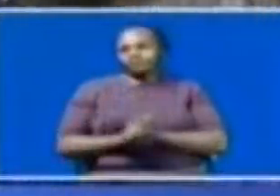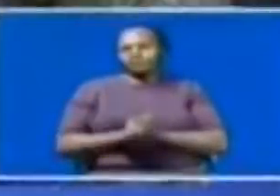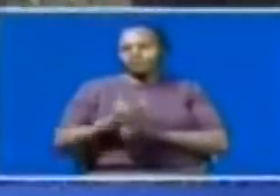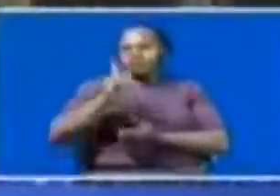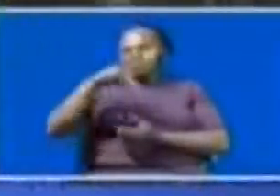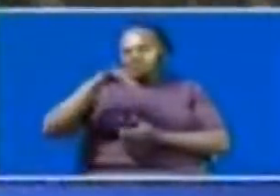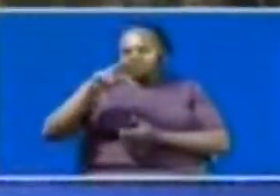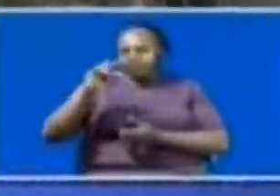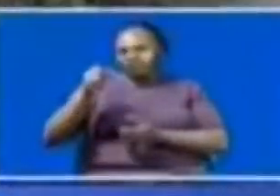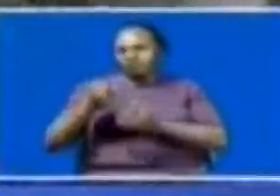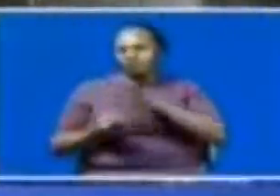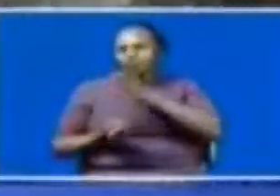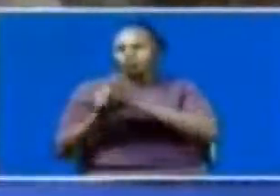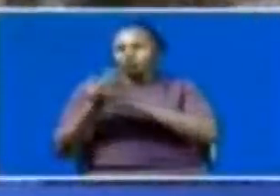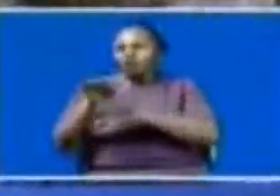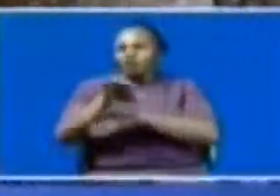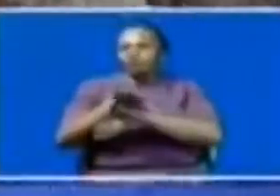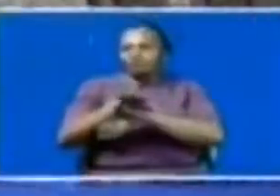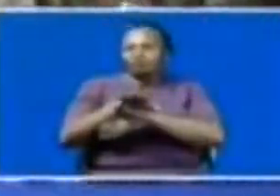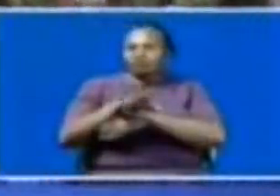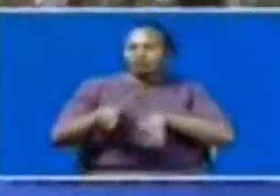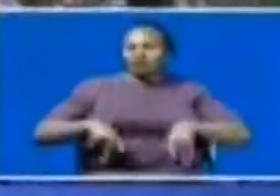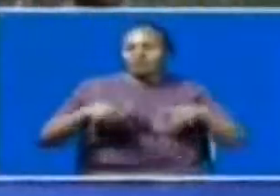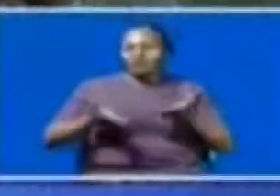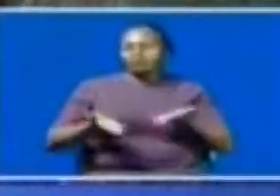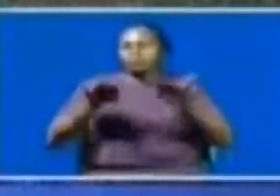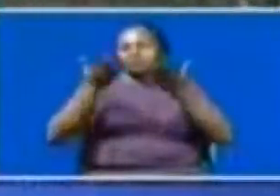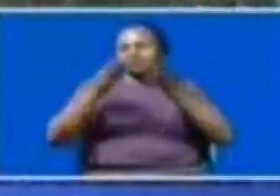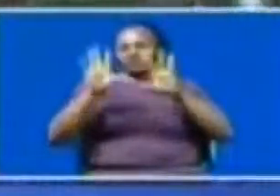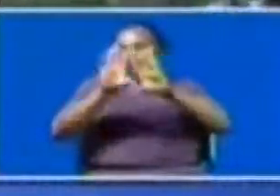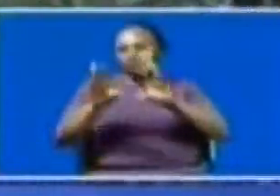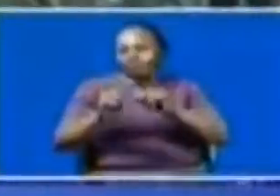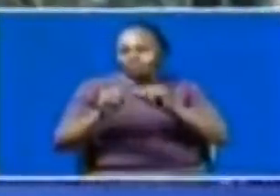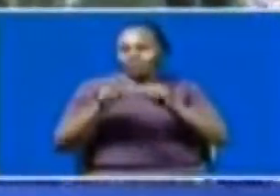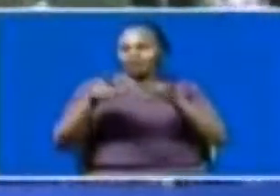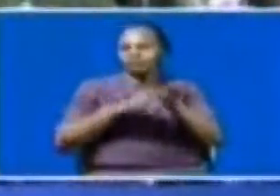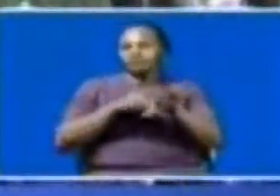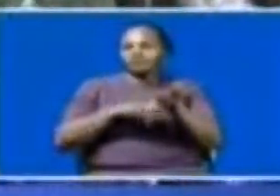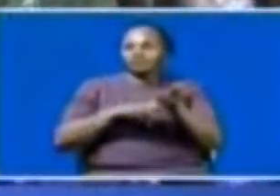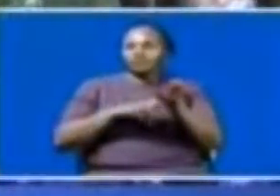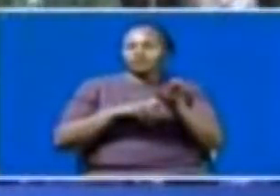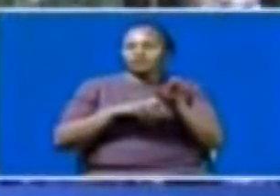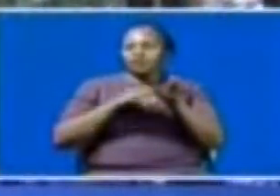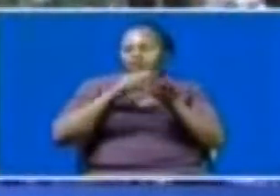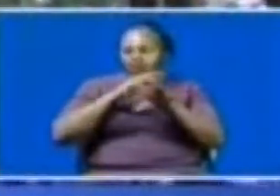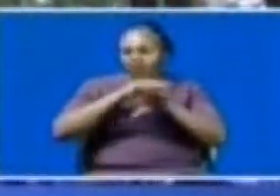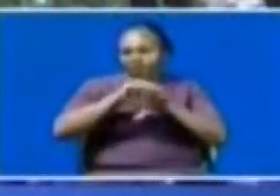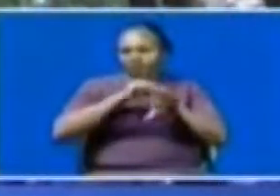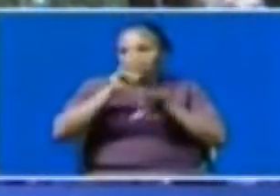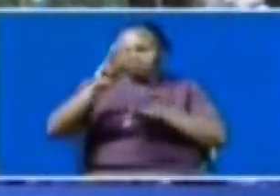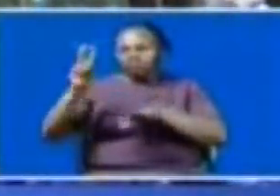PELIS stands for Plantation Establishment and Livelihood Improvement Scheme. At the moment, the Worldwide Fund for Nature